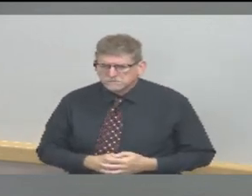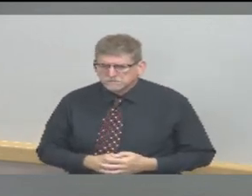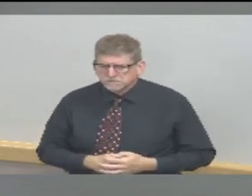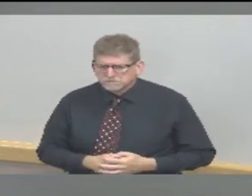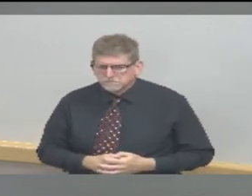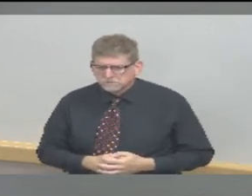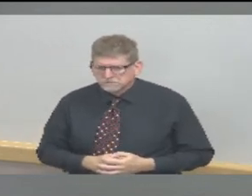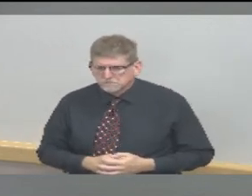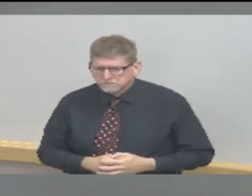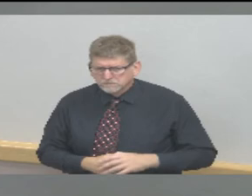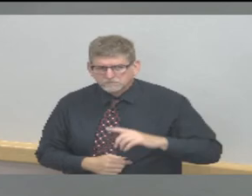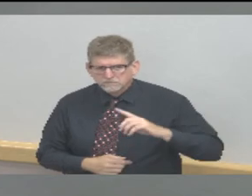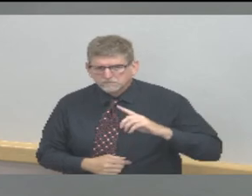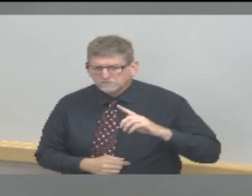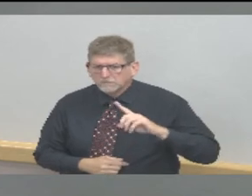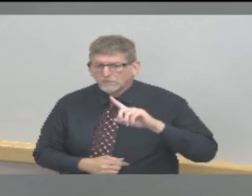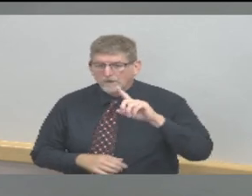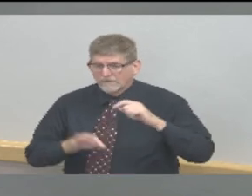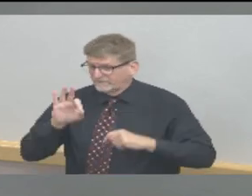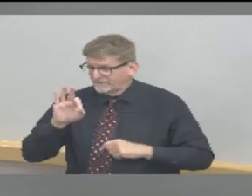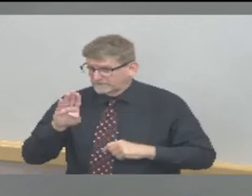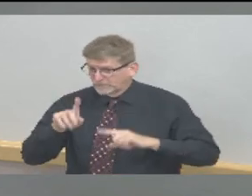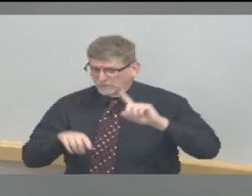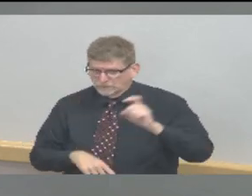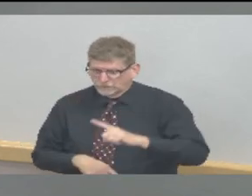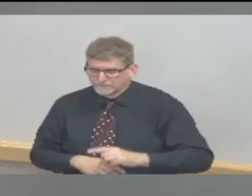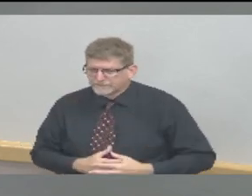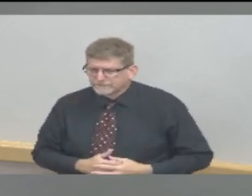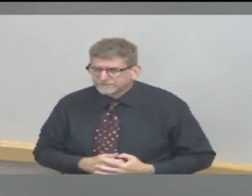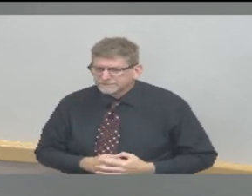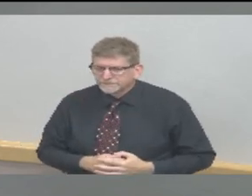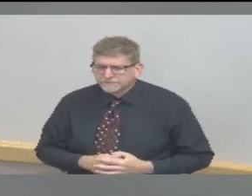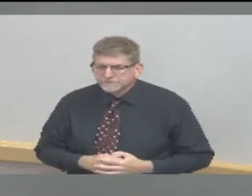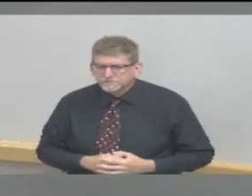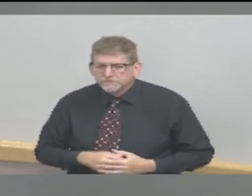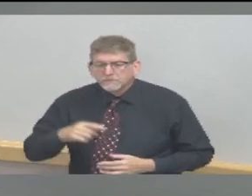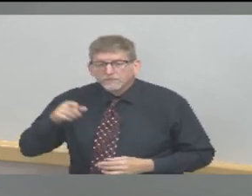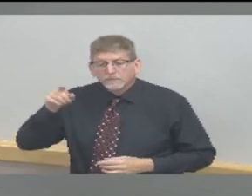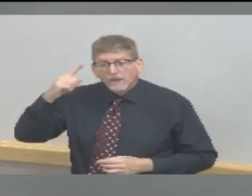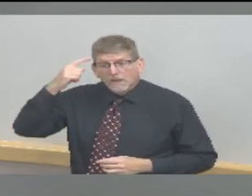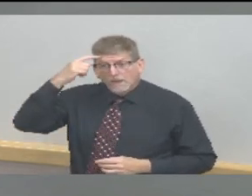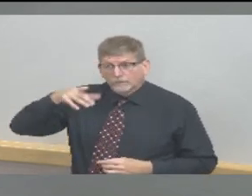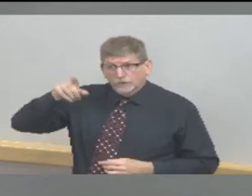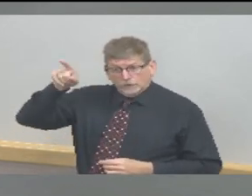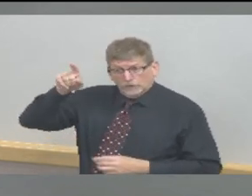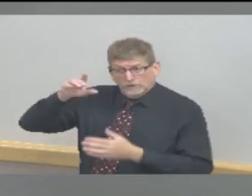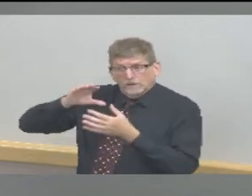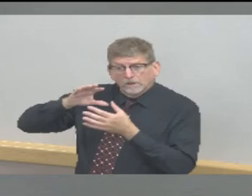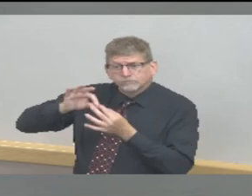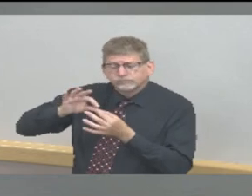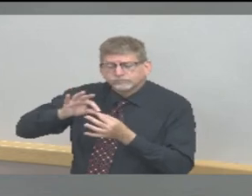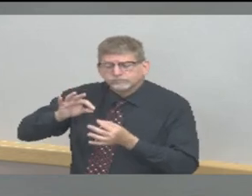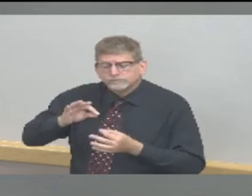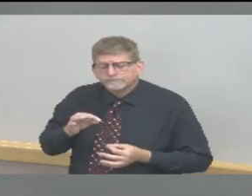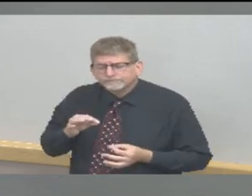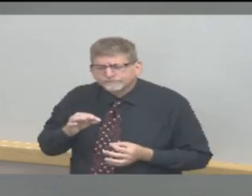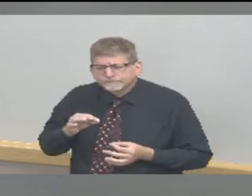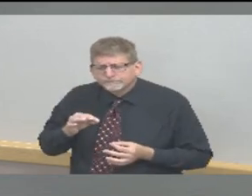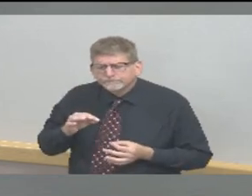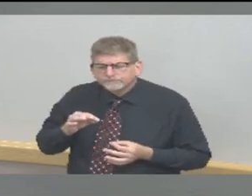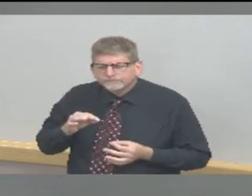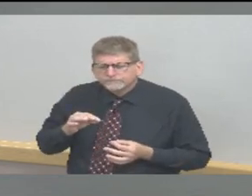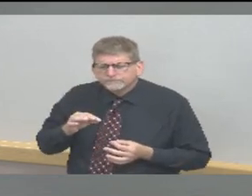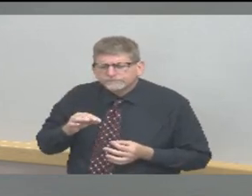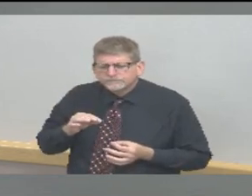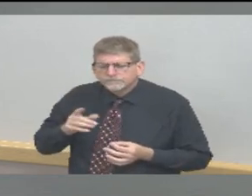Question from Facebook Live. One of Governor Holcomb's guiding principles for reopening various sectors of the economy is that the number of